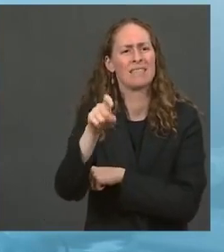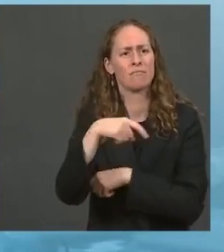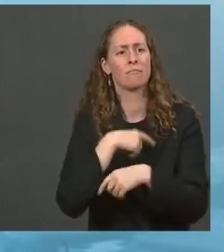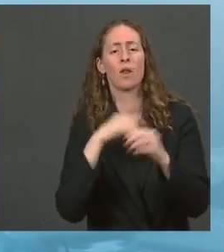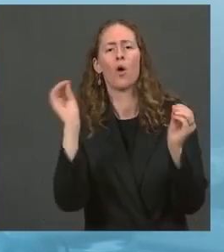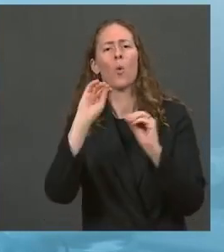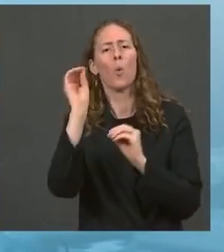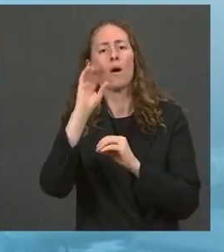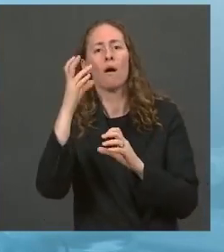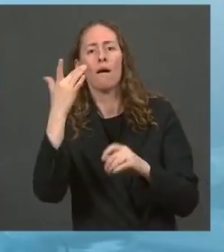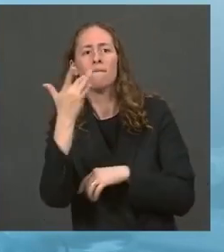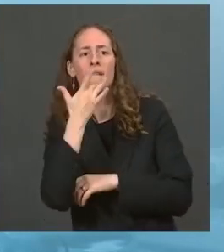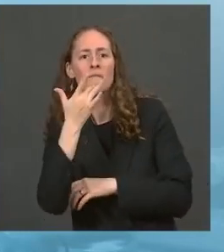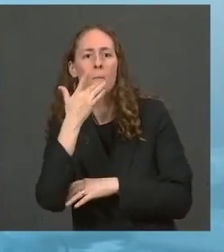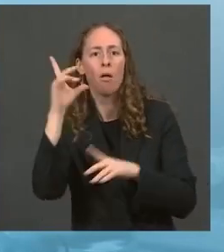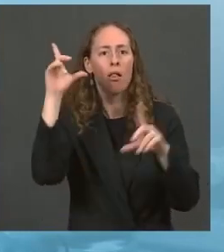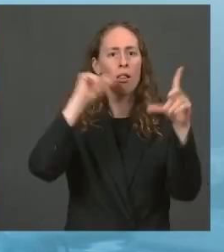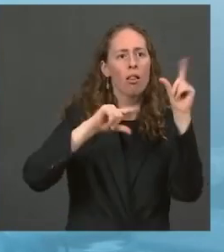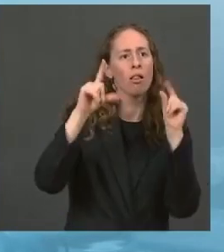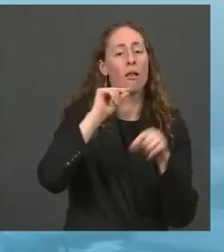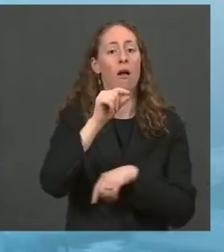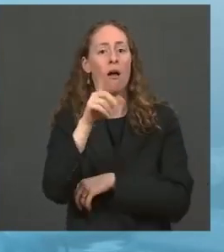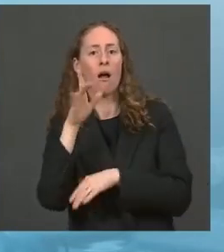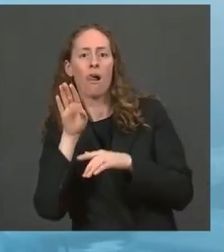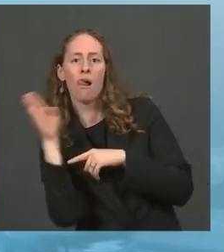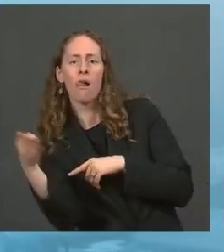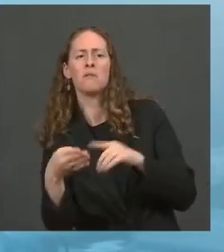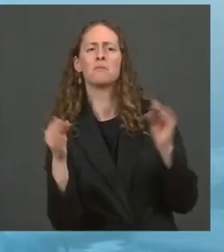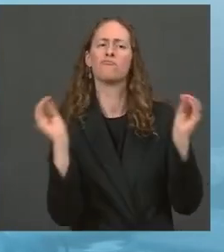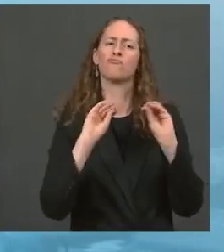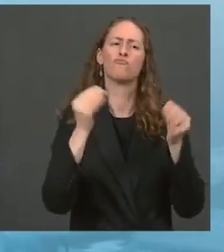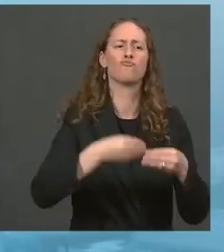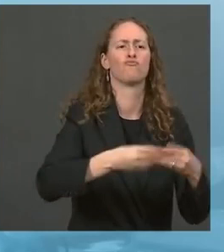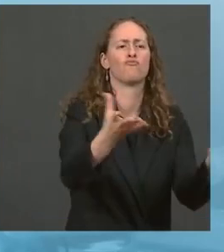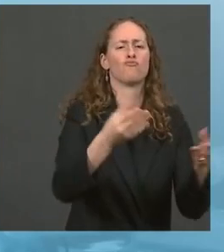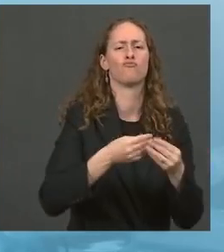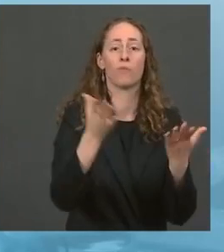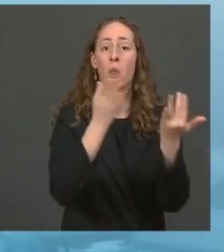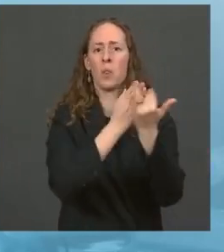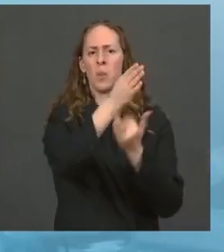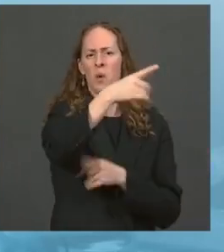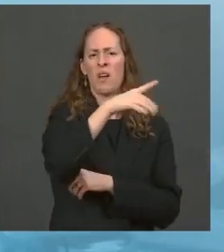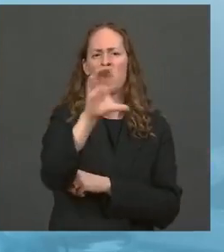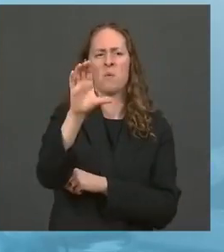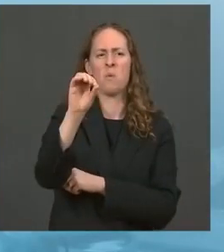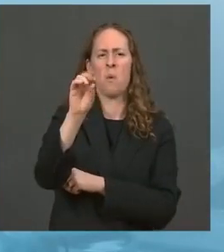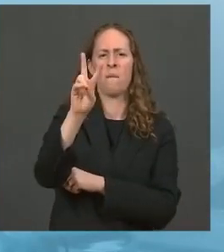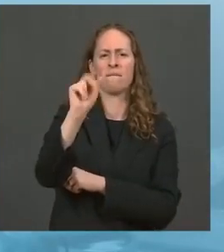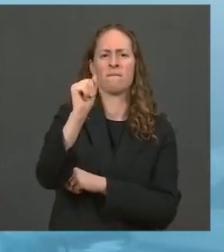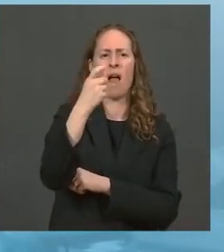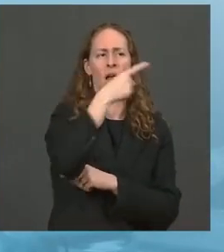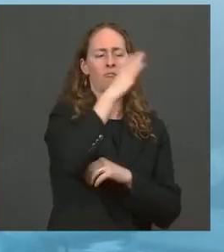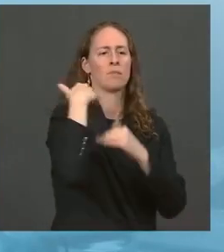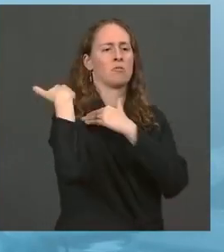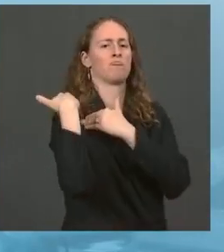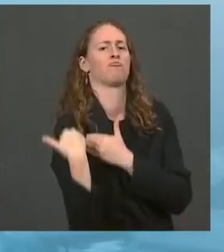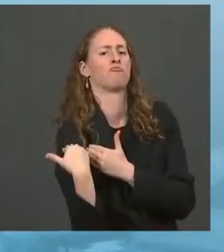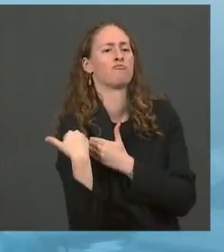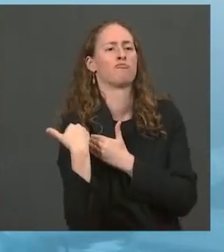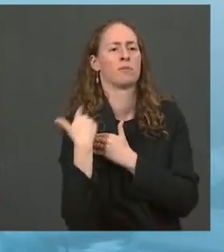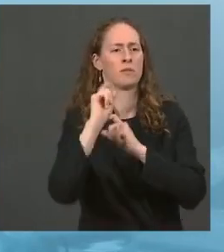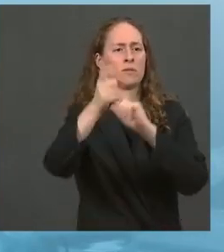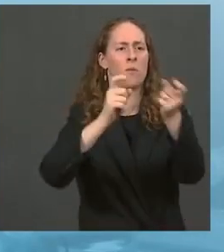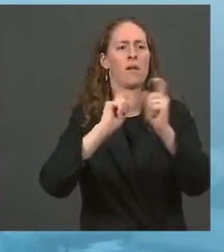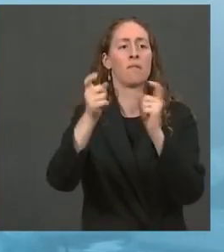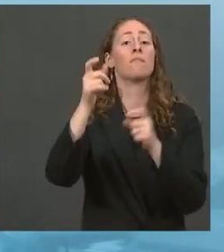strings attached. And that we support COVAX as the main distributor for sharing WHO-approved vaccines.